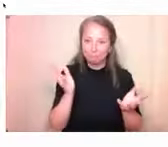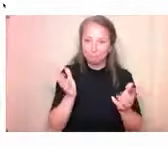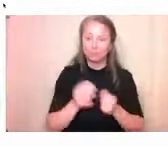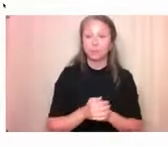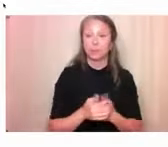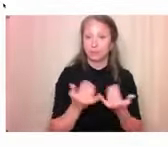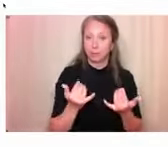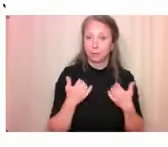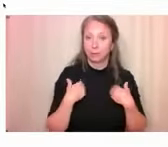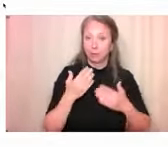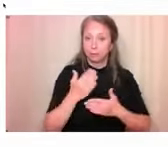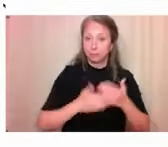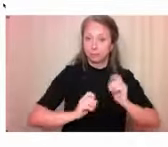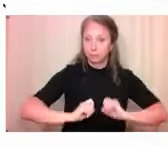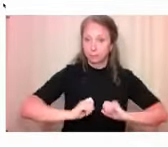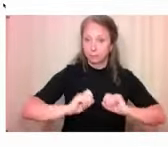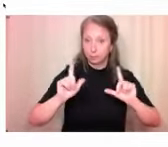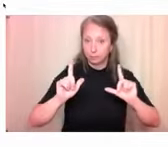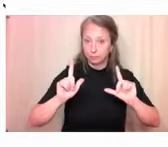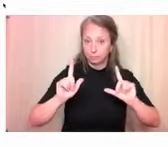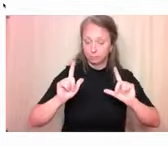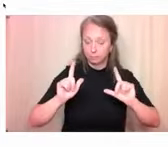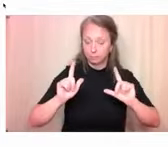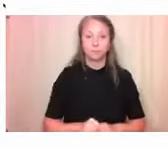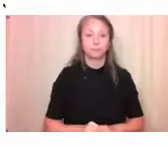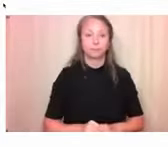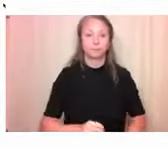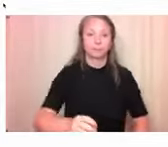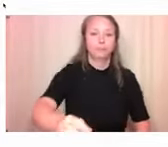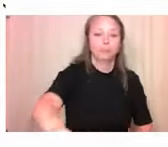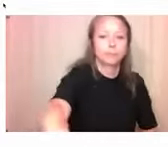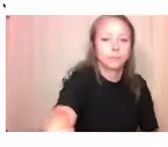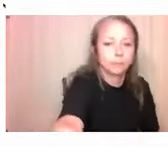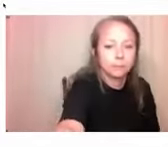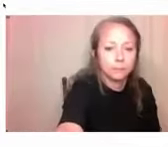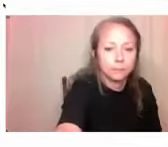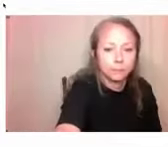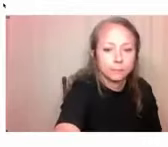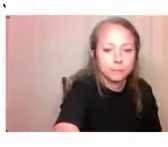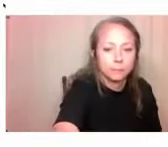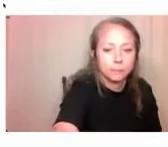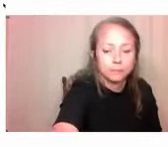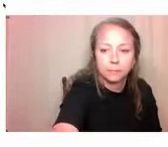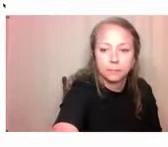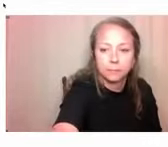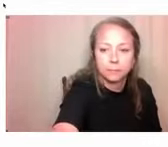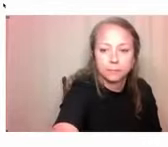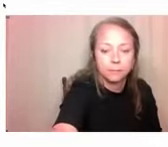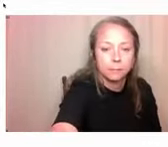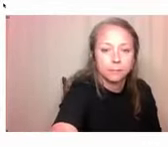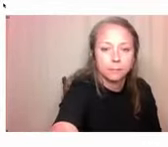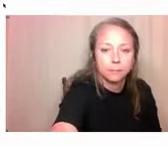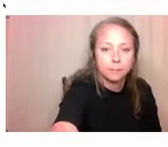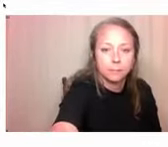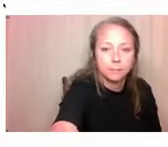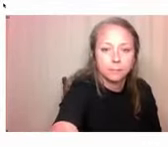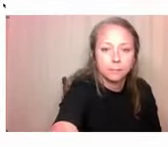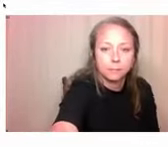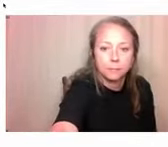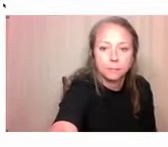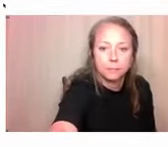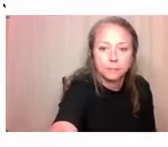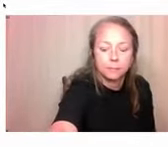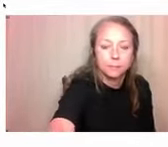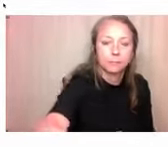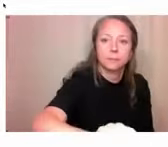and let just make